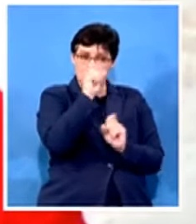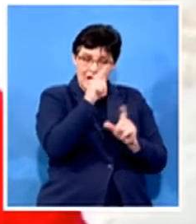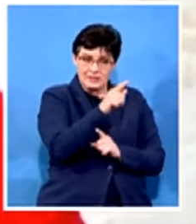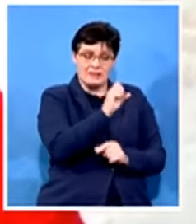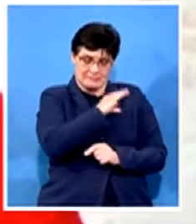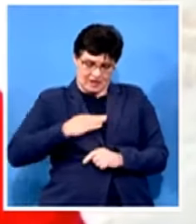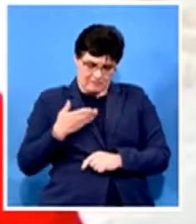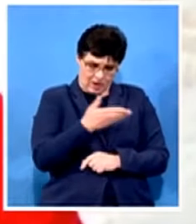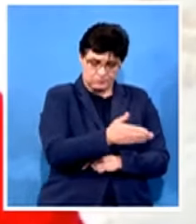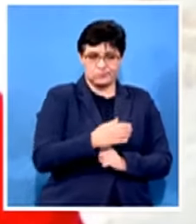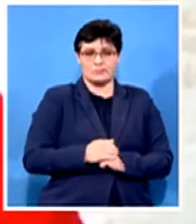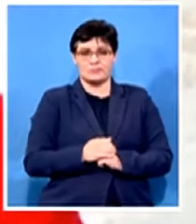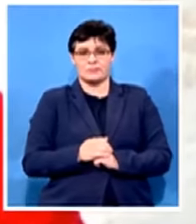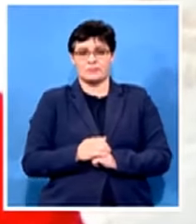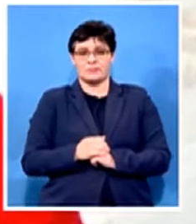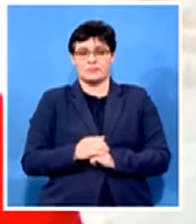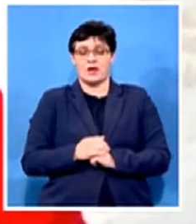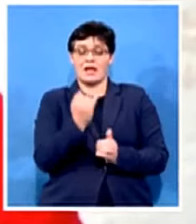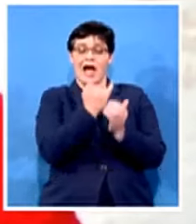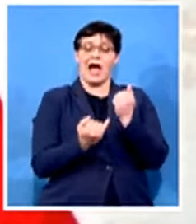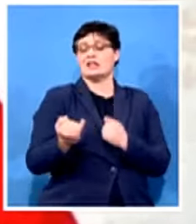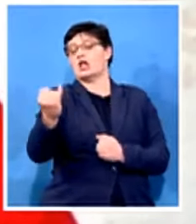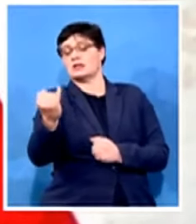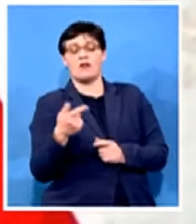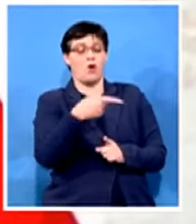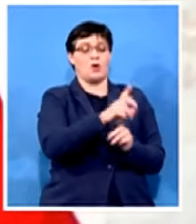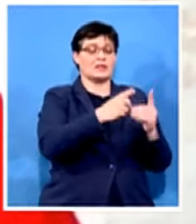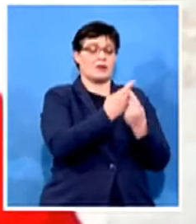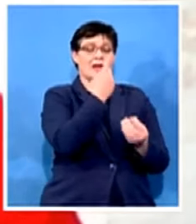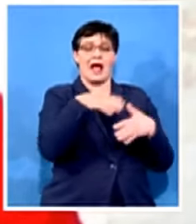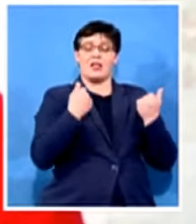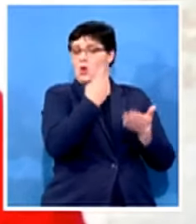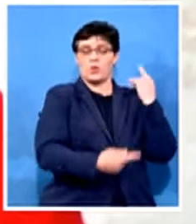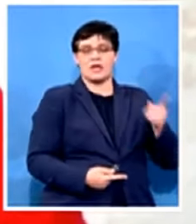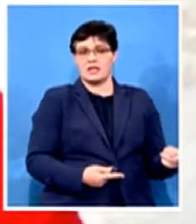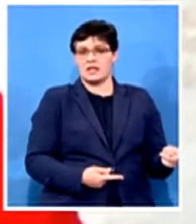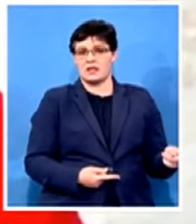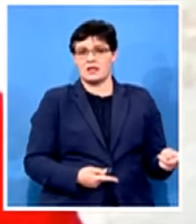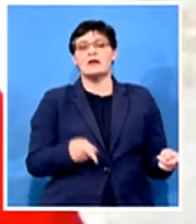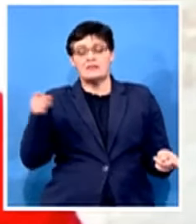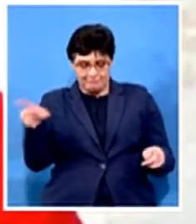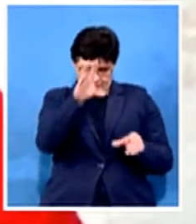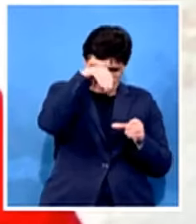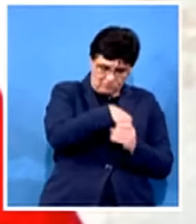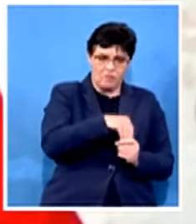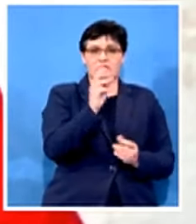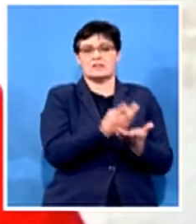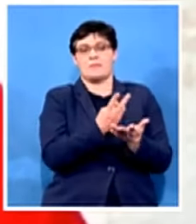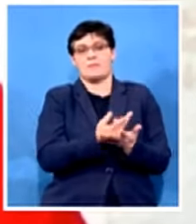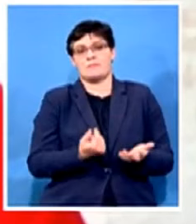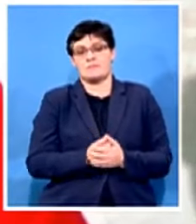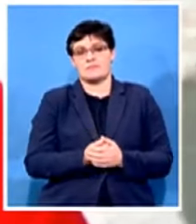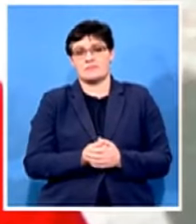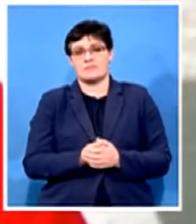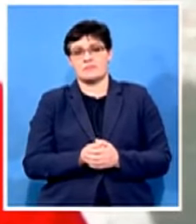isolated to the department of health only so his office is also involved so this also happened under his watch